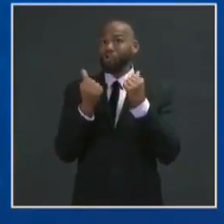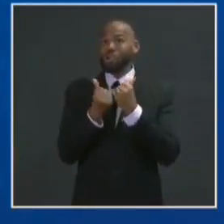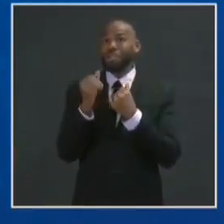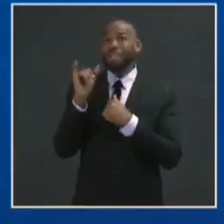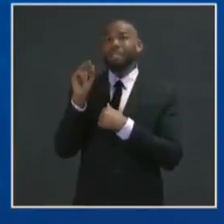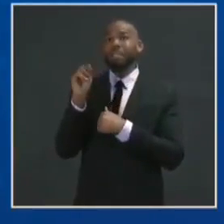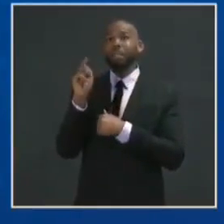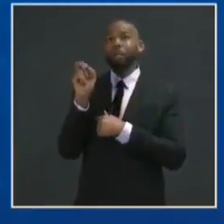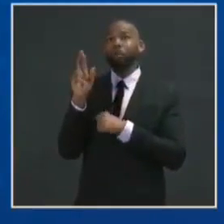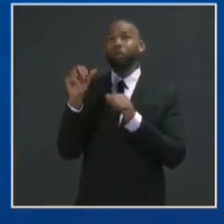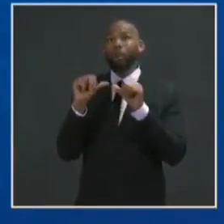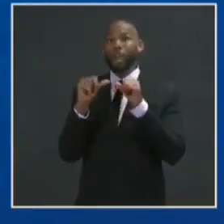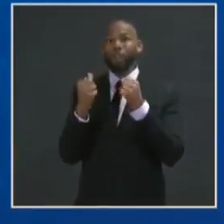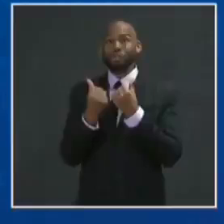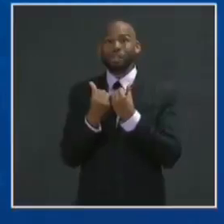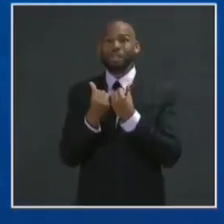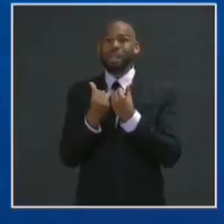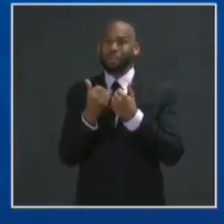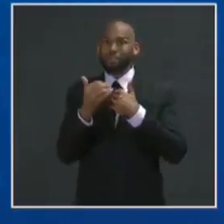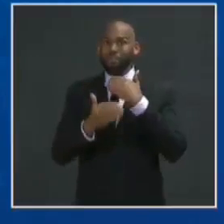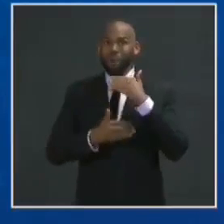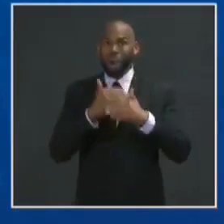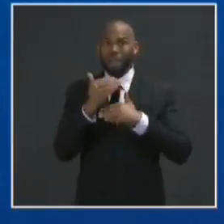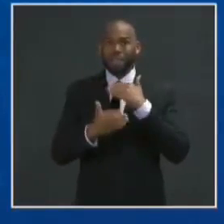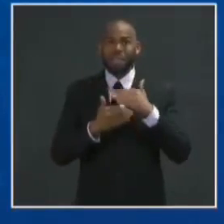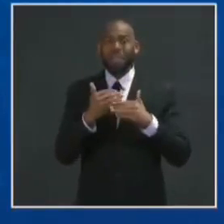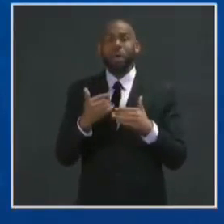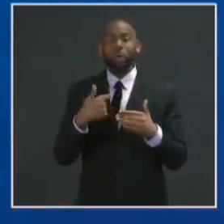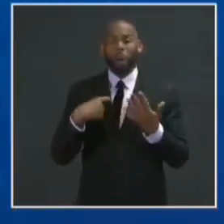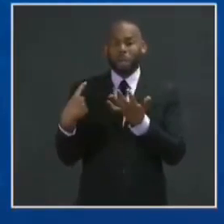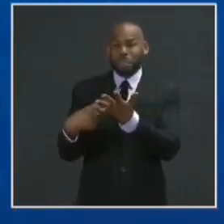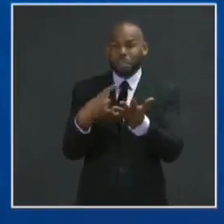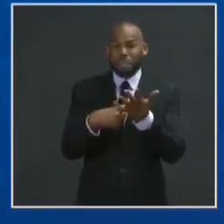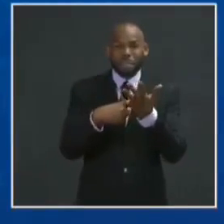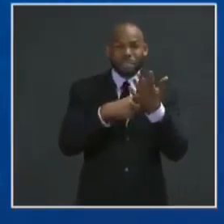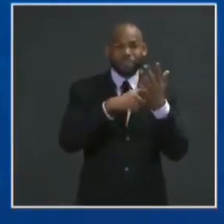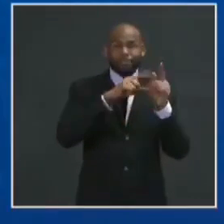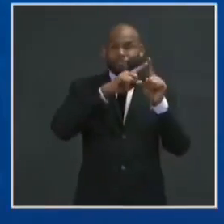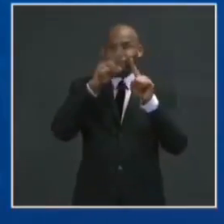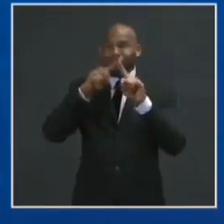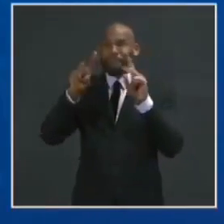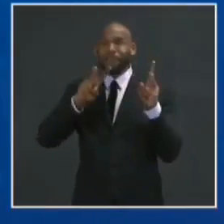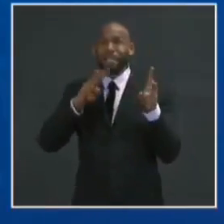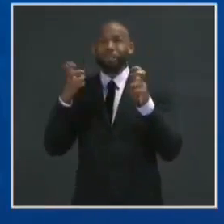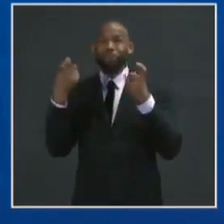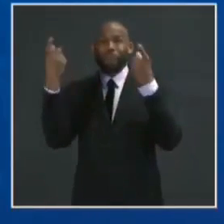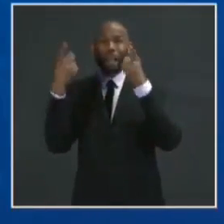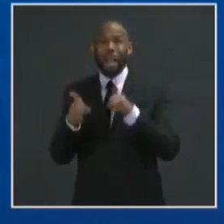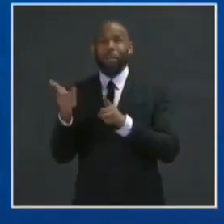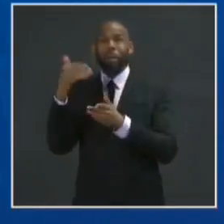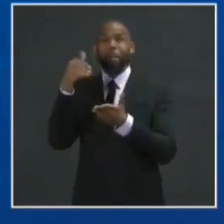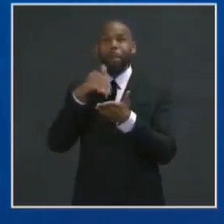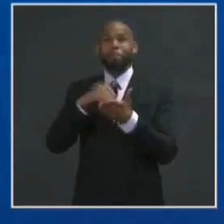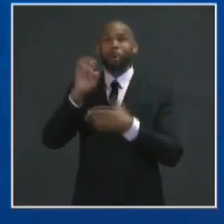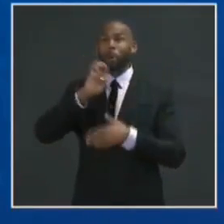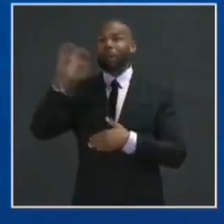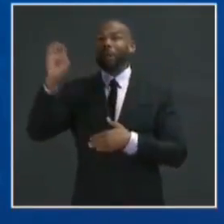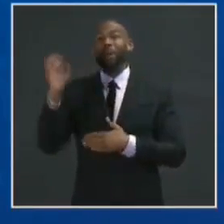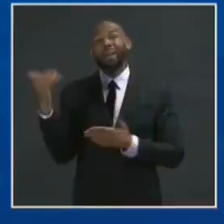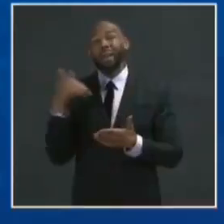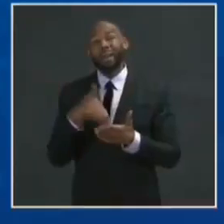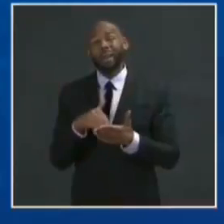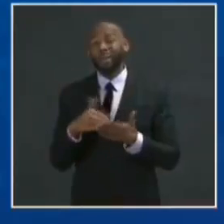think, confirmed in an interagency meeting just last week to discuss a range of issues in the Middle East. We've only been here three and a half weeks,